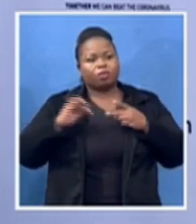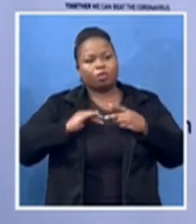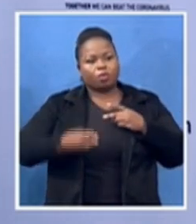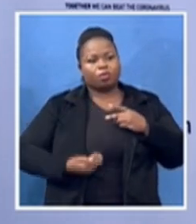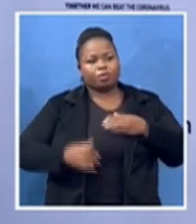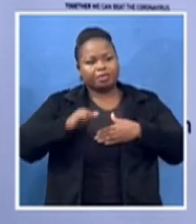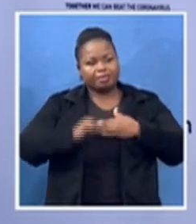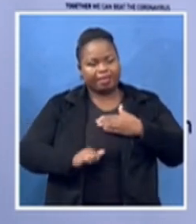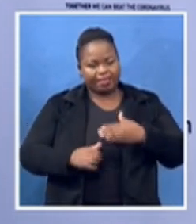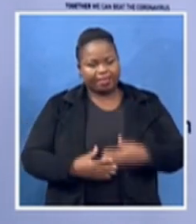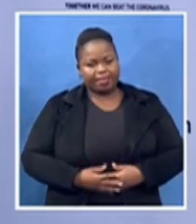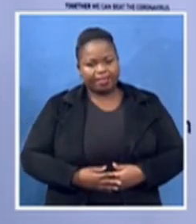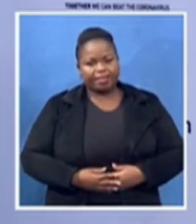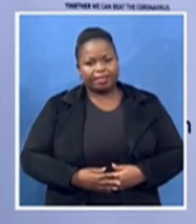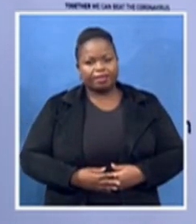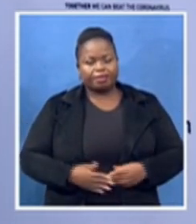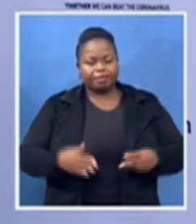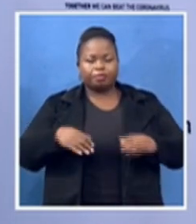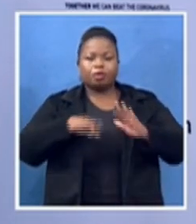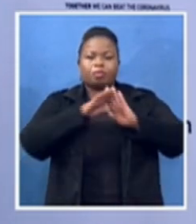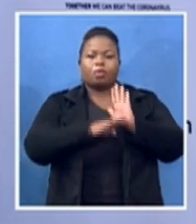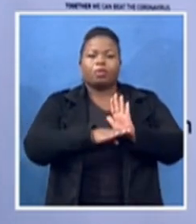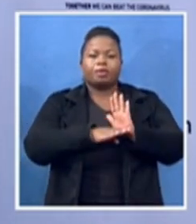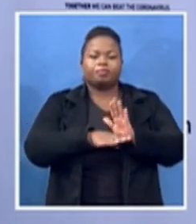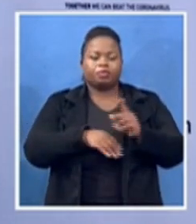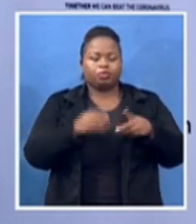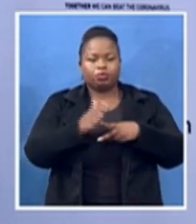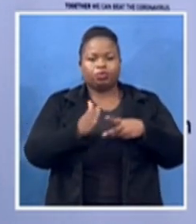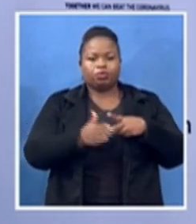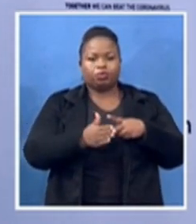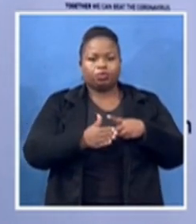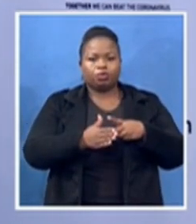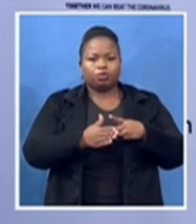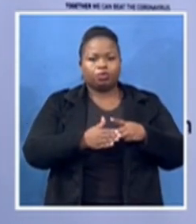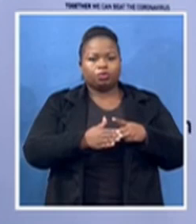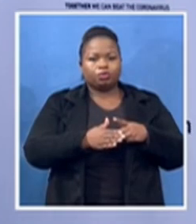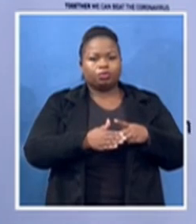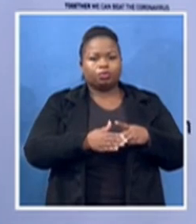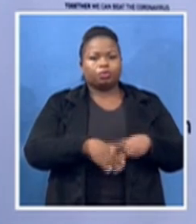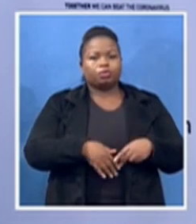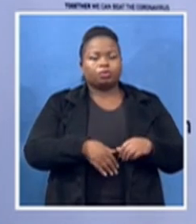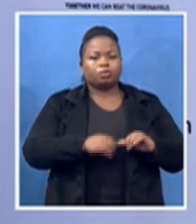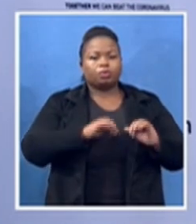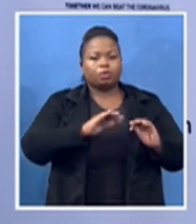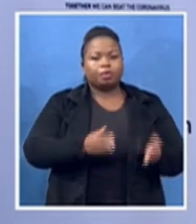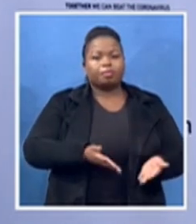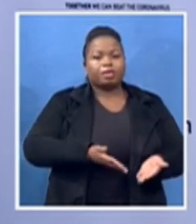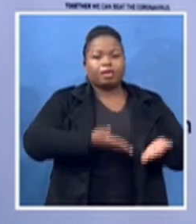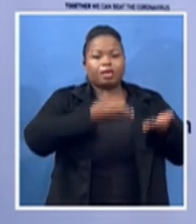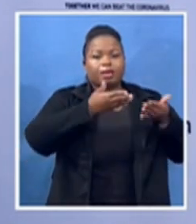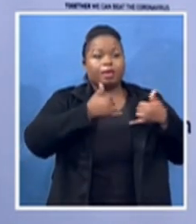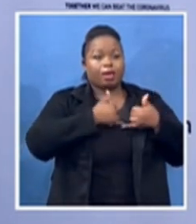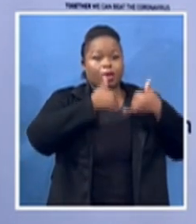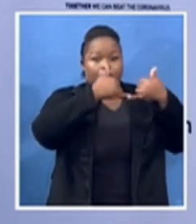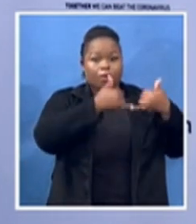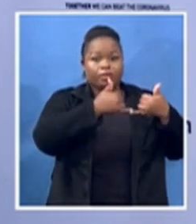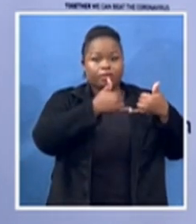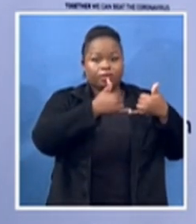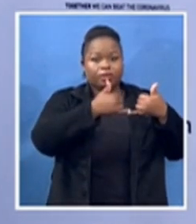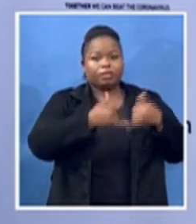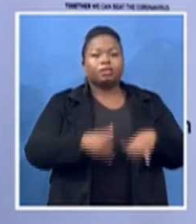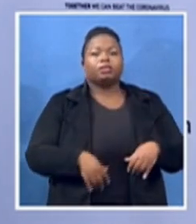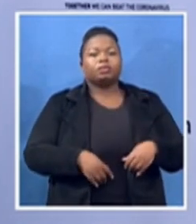bring her up women of first awards and she was here hashtag she was here she she was here